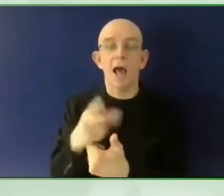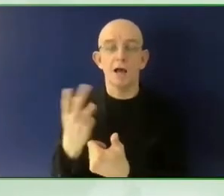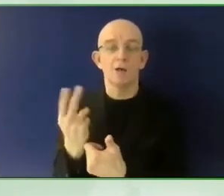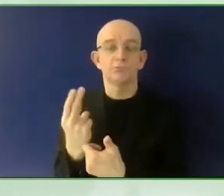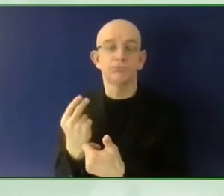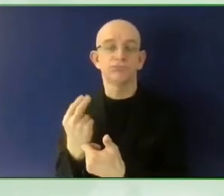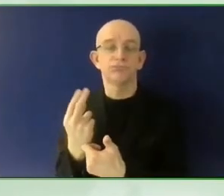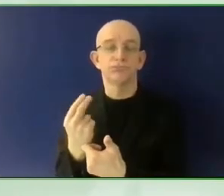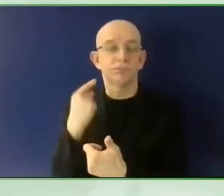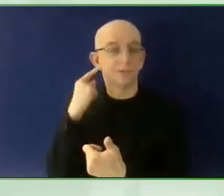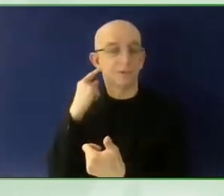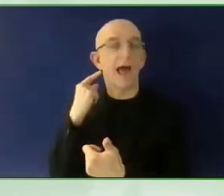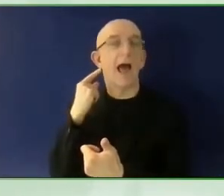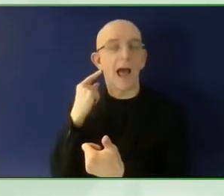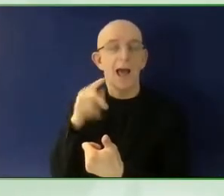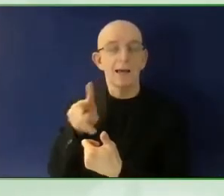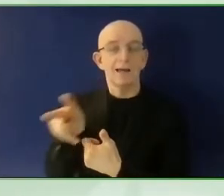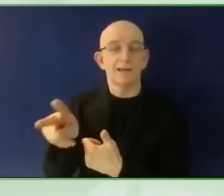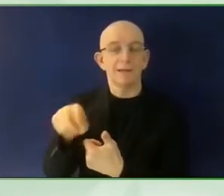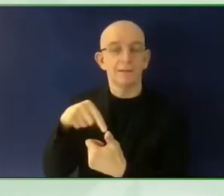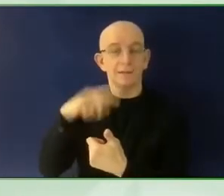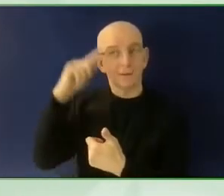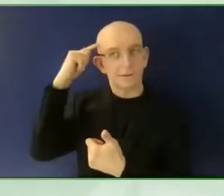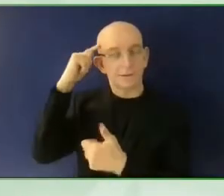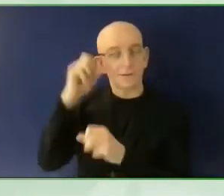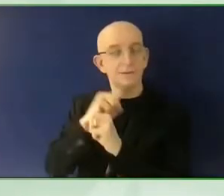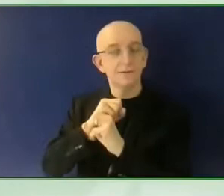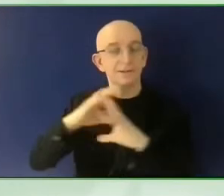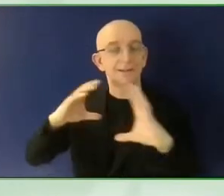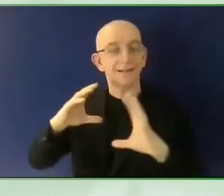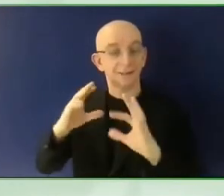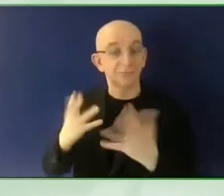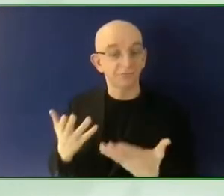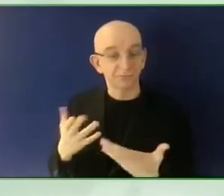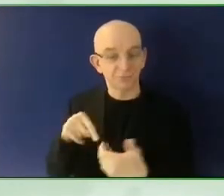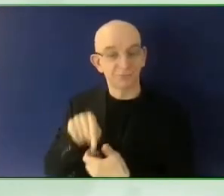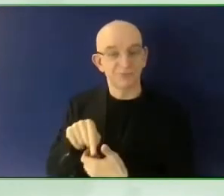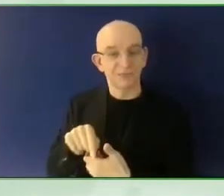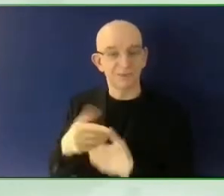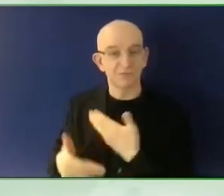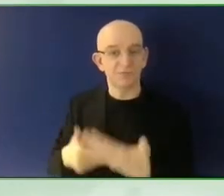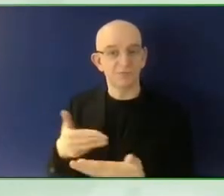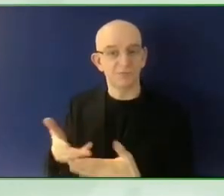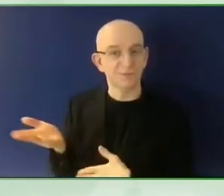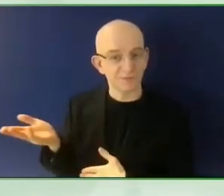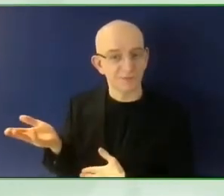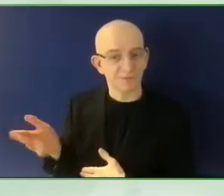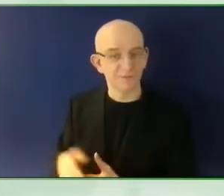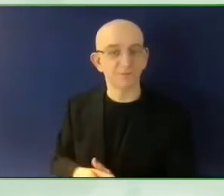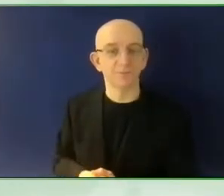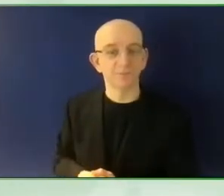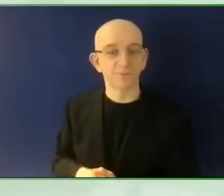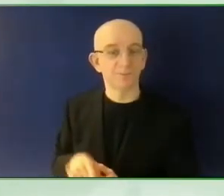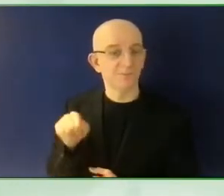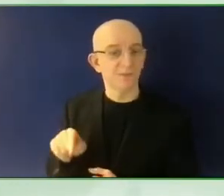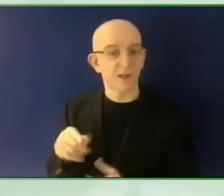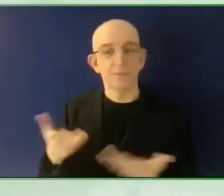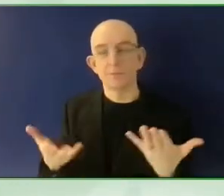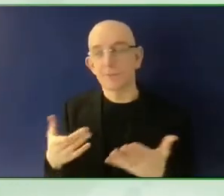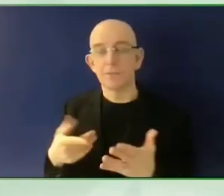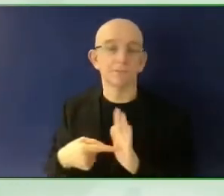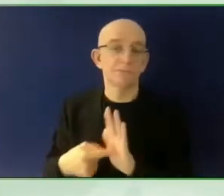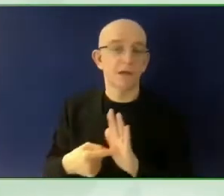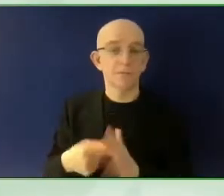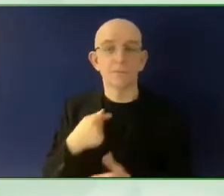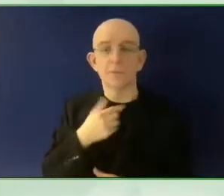It's a big opportunity, not only for these private issues, but also for work. So it's a life changing application.